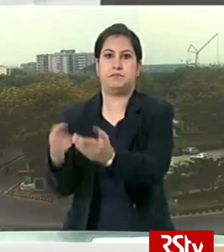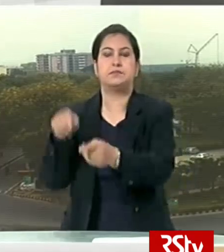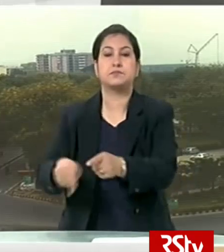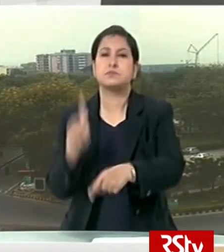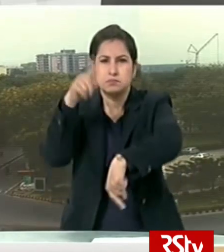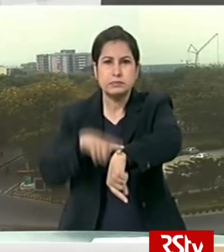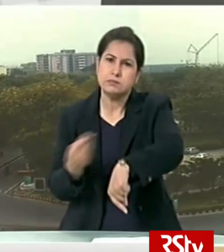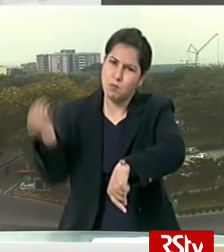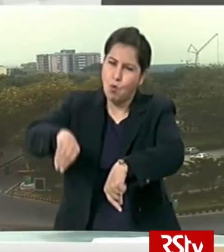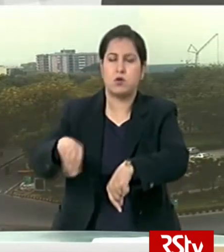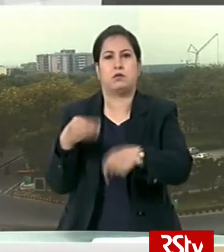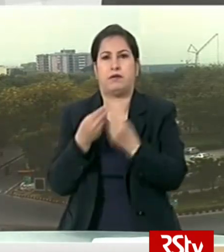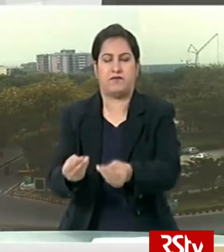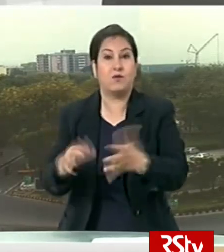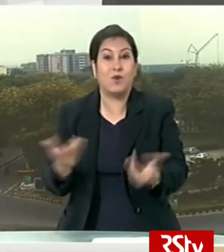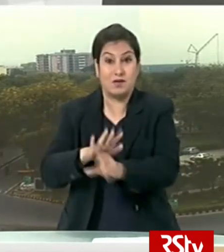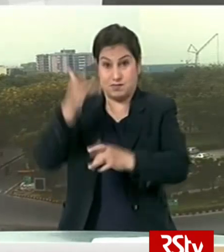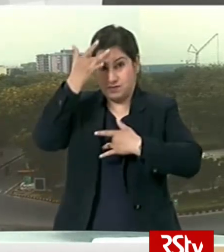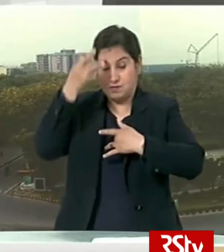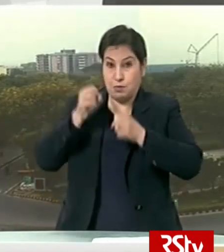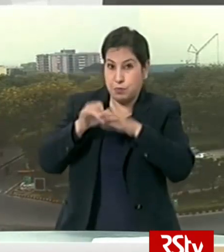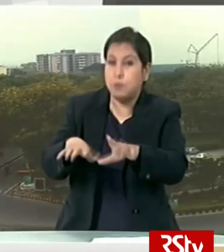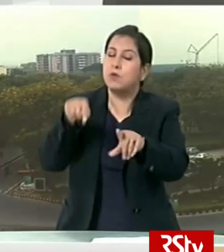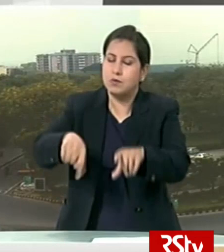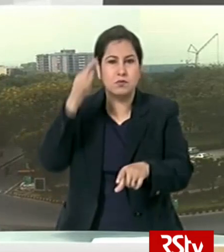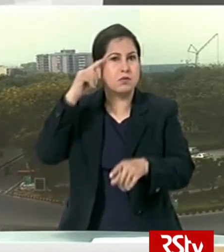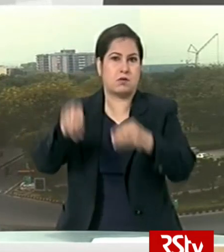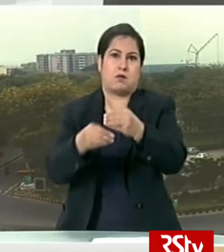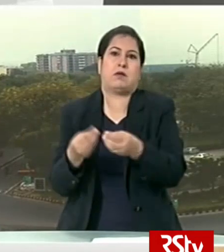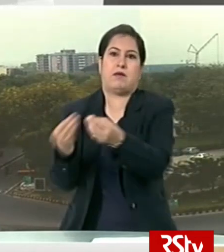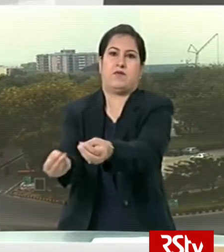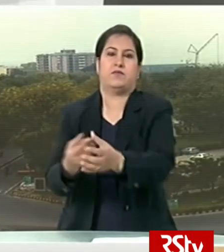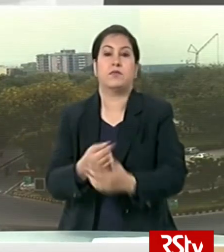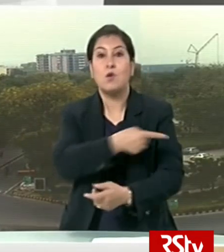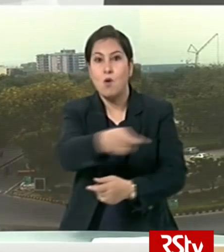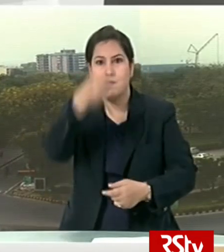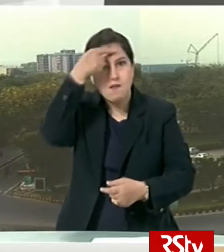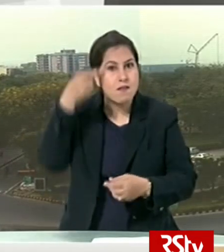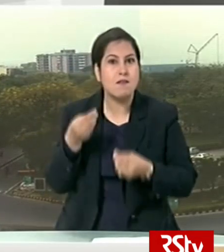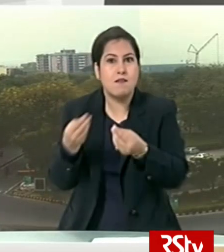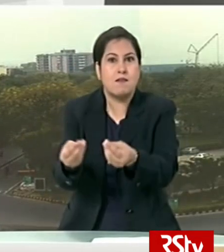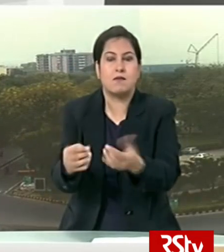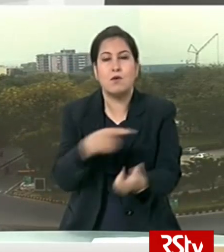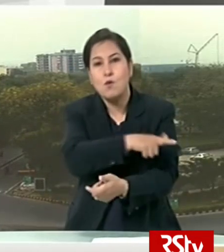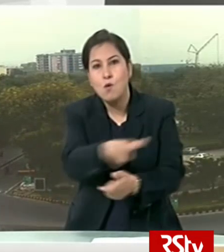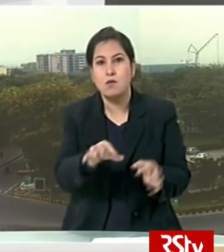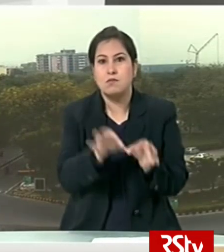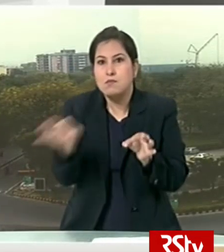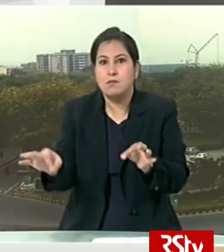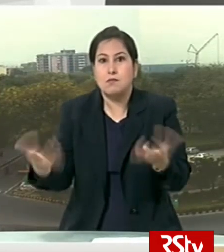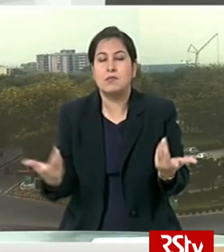-time extraordinary measure considering covid 19 situation opportunity extended for all students